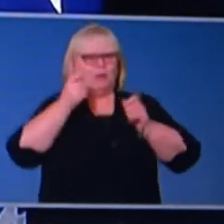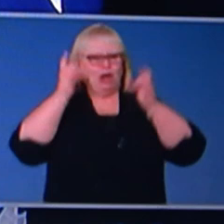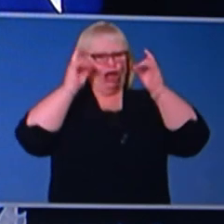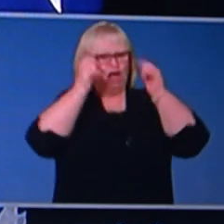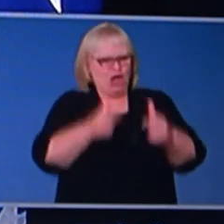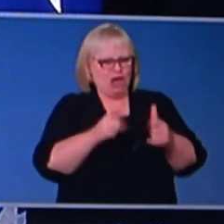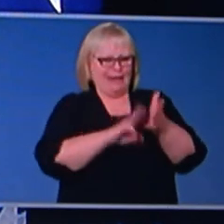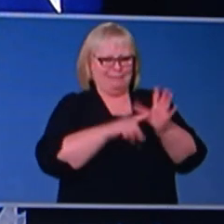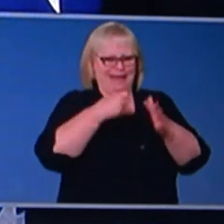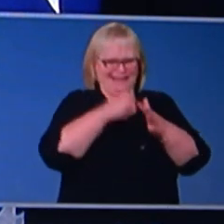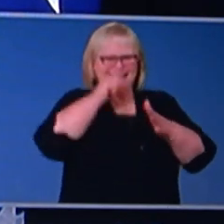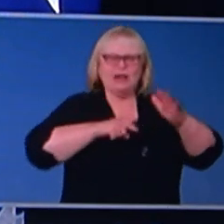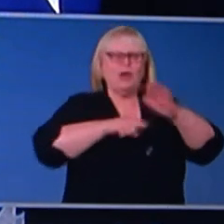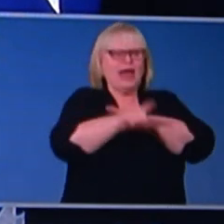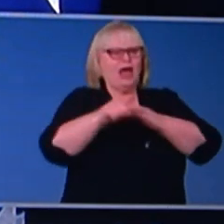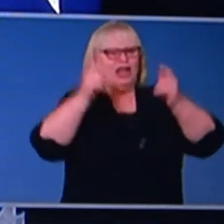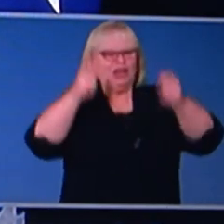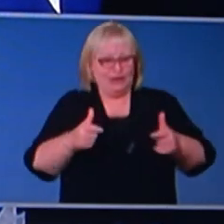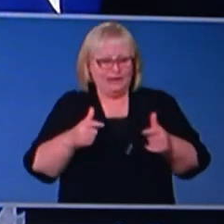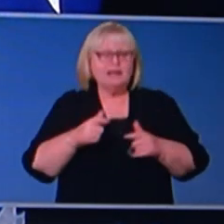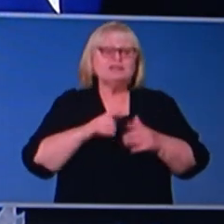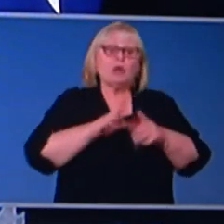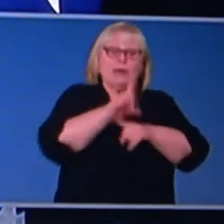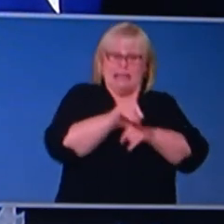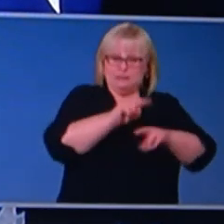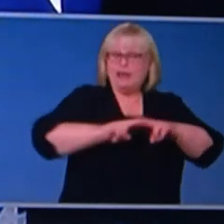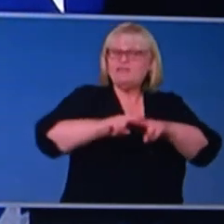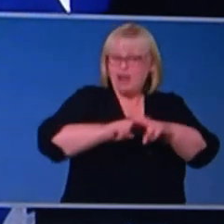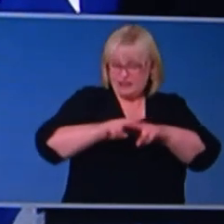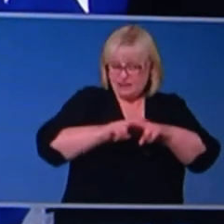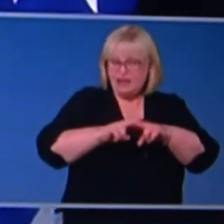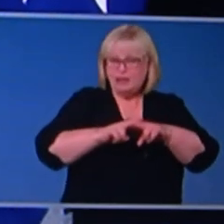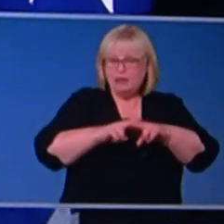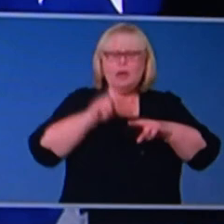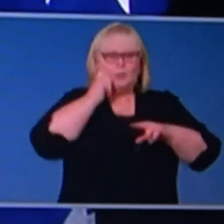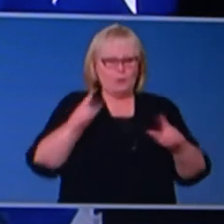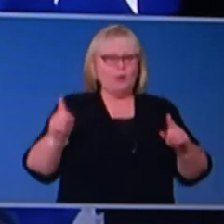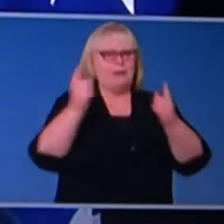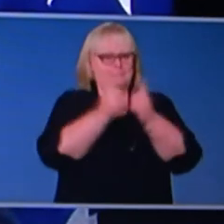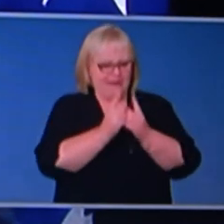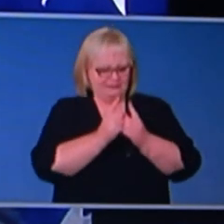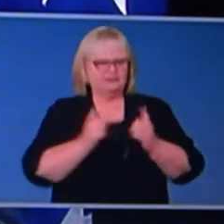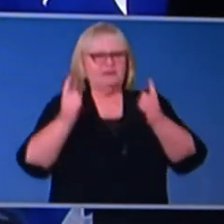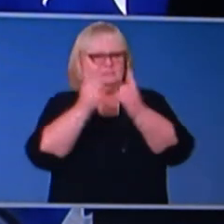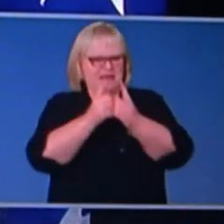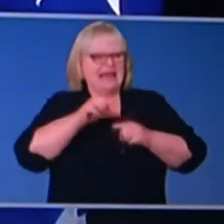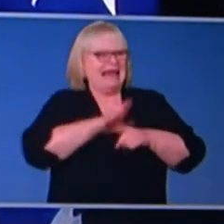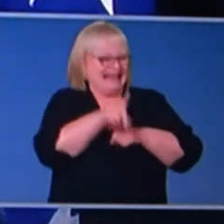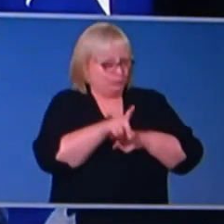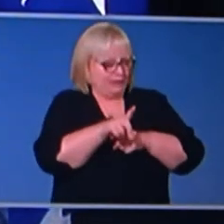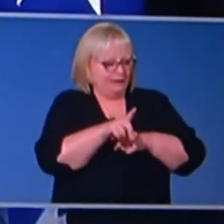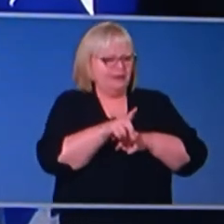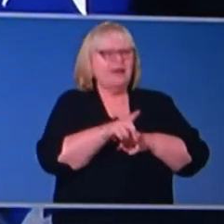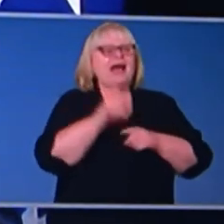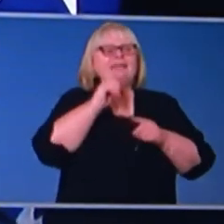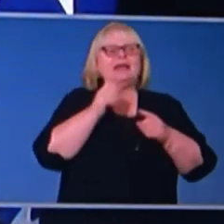And that decision will now be made on next Friday, and we'll be meeting twice over the course of the next week to ensure that we can